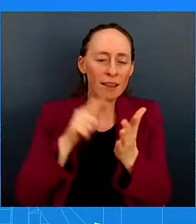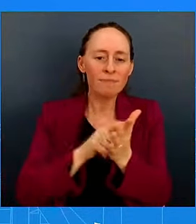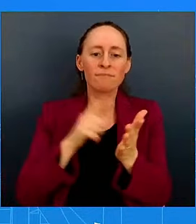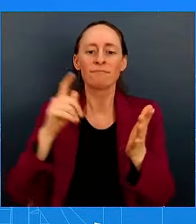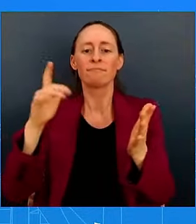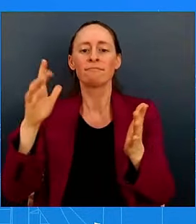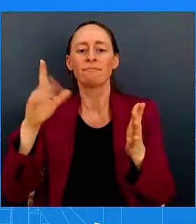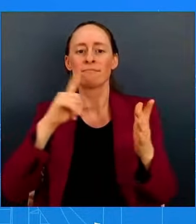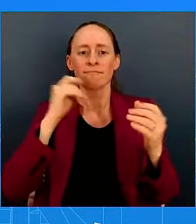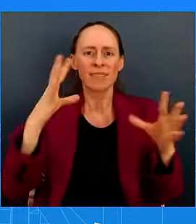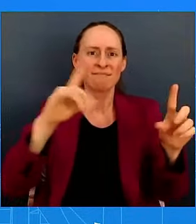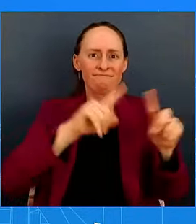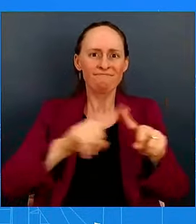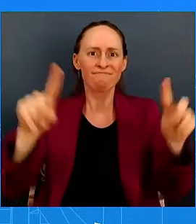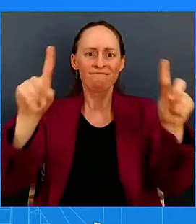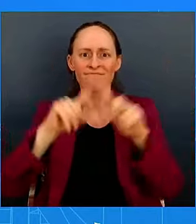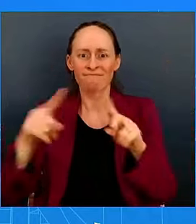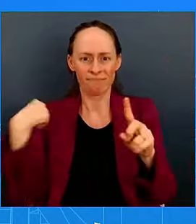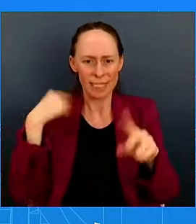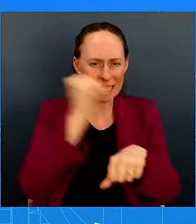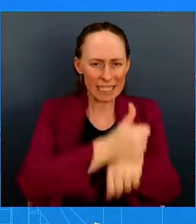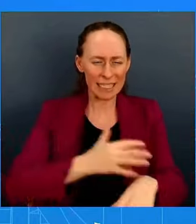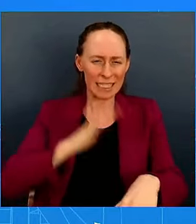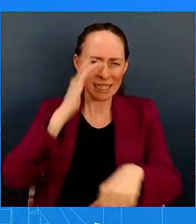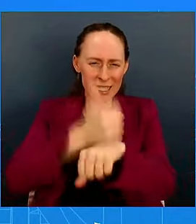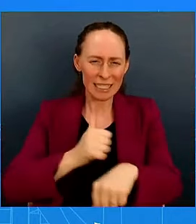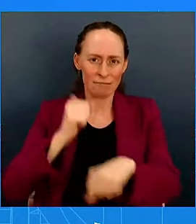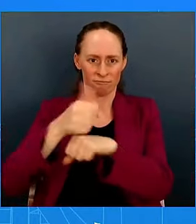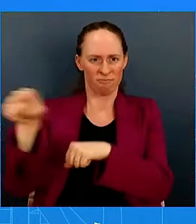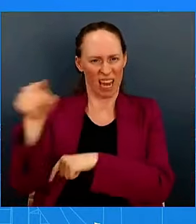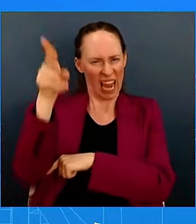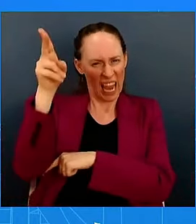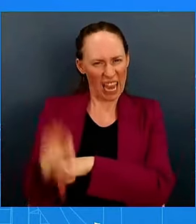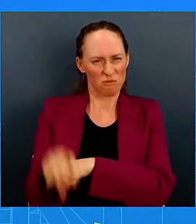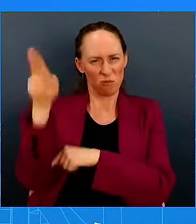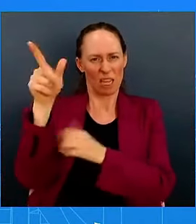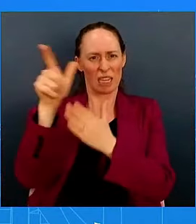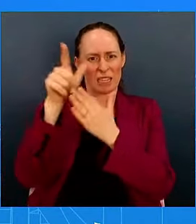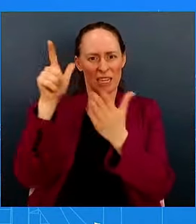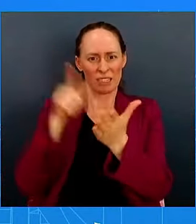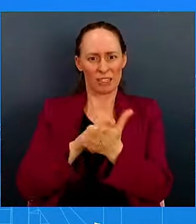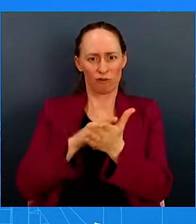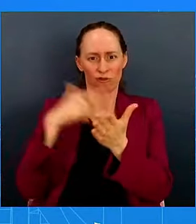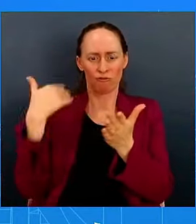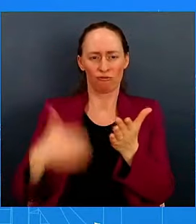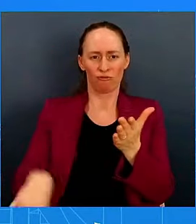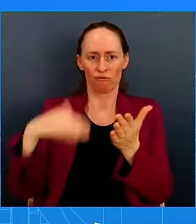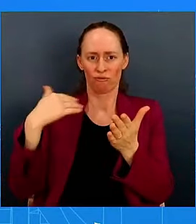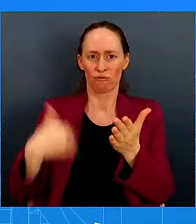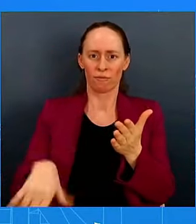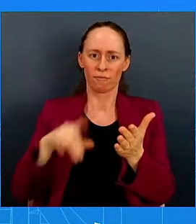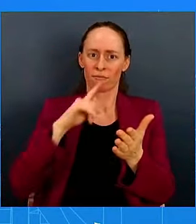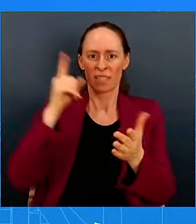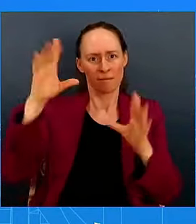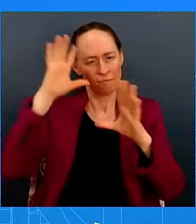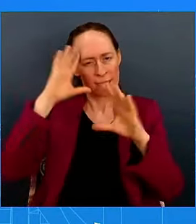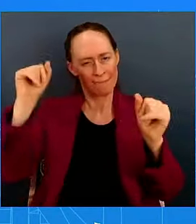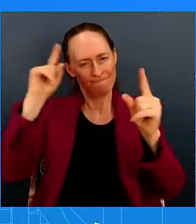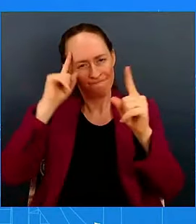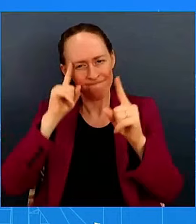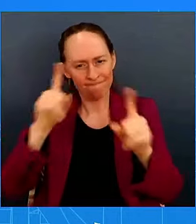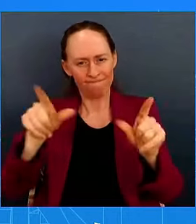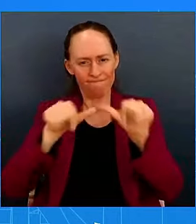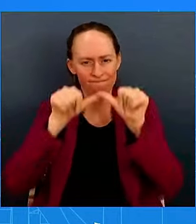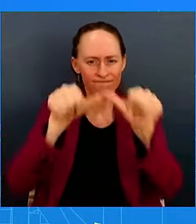continue to implement and get done. So that is critical and important, too. Like, the President is making sure that his teams and the different